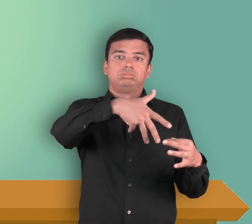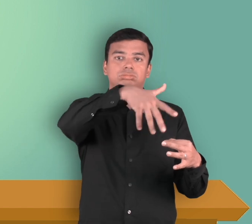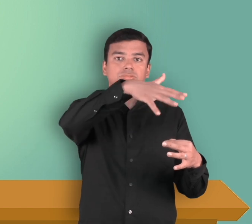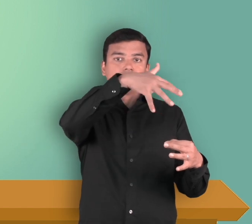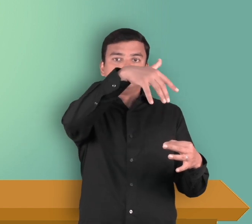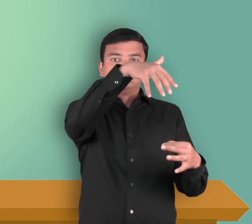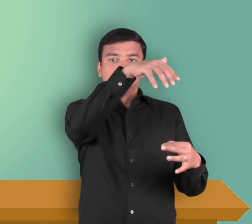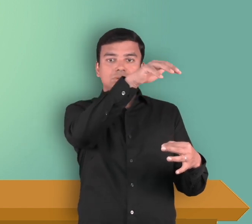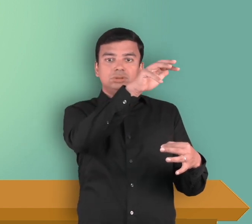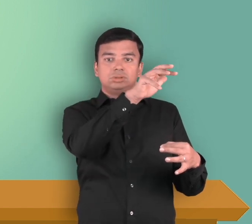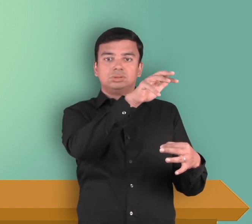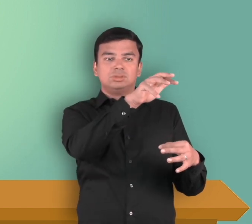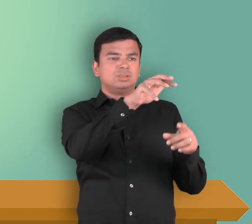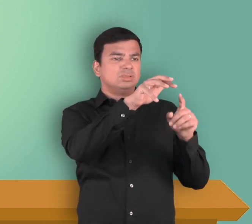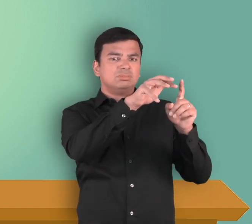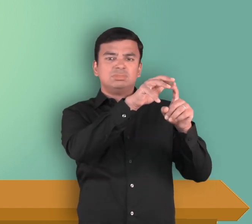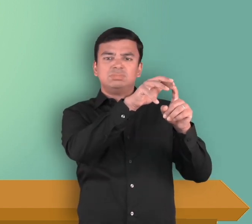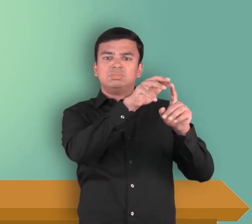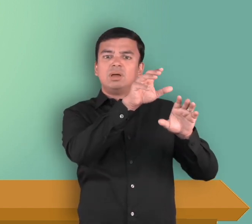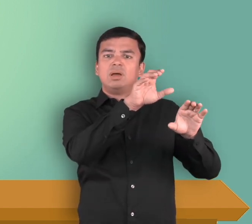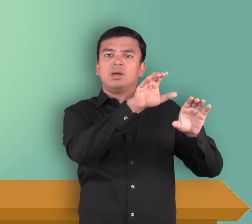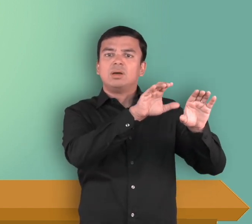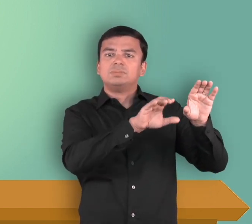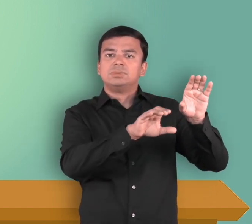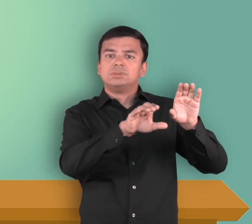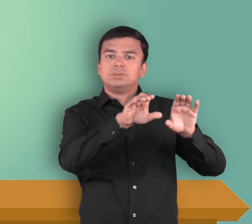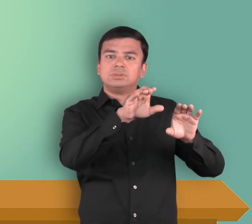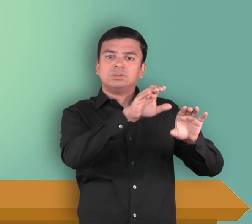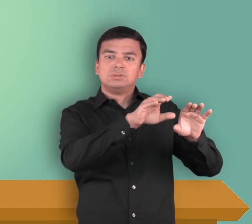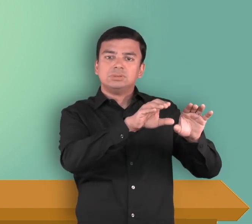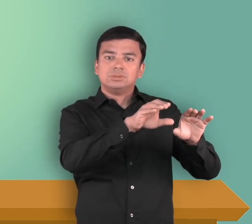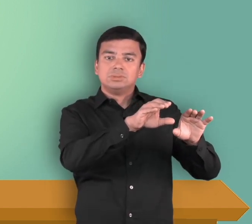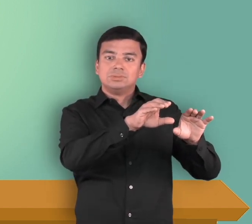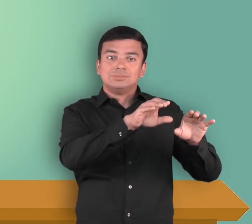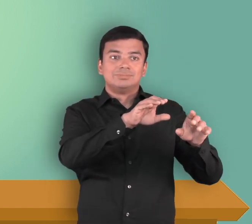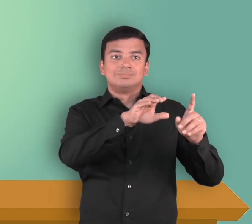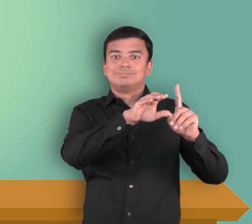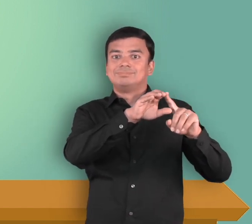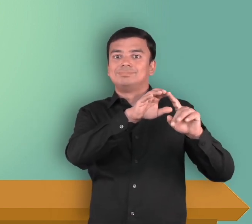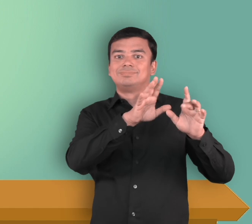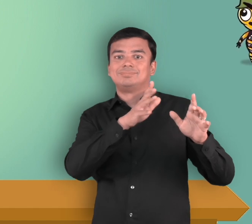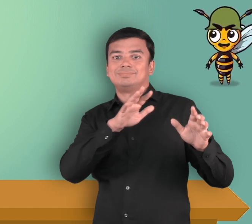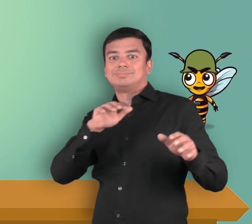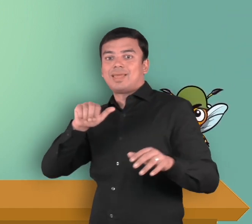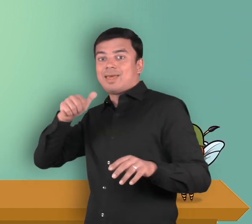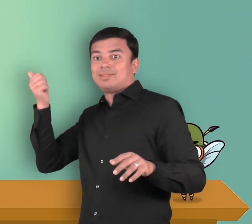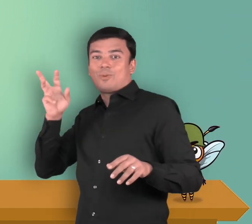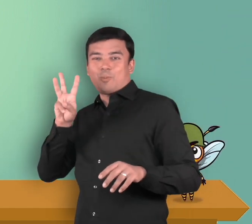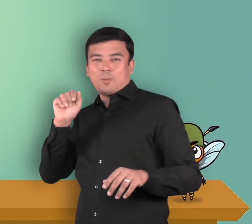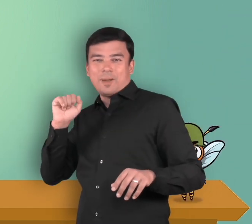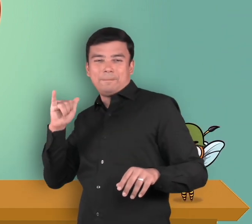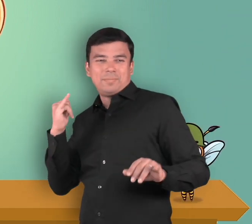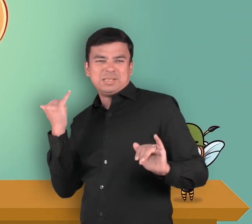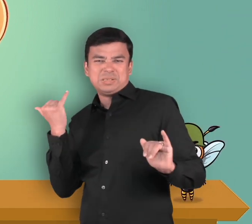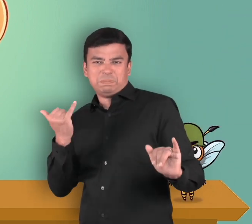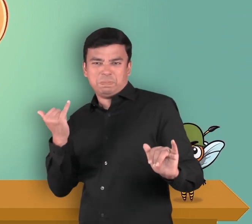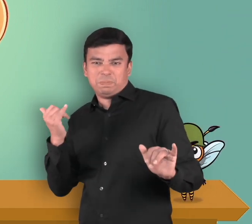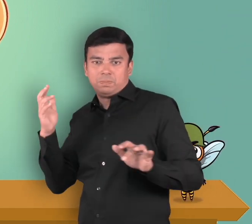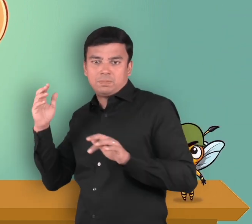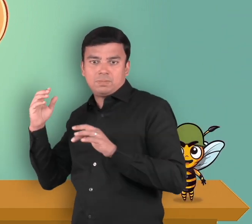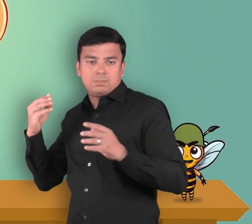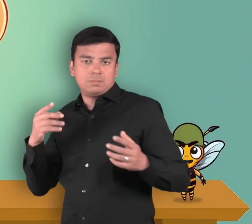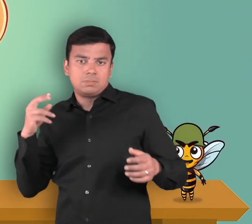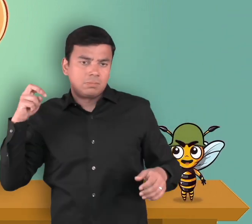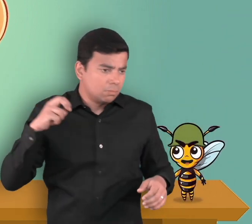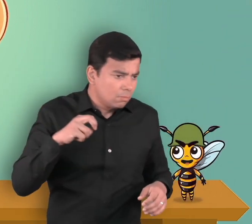For example, when a wasp dies and releases its pheromone, it alerts other wasps in the area that a